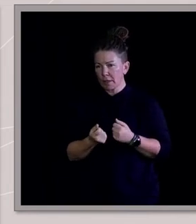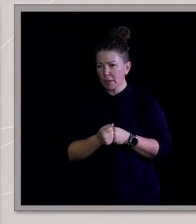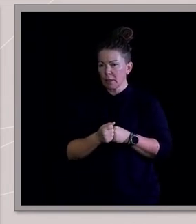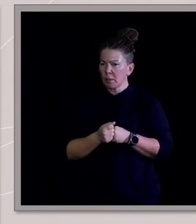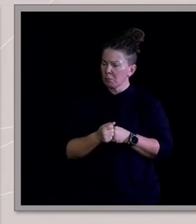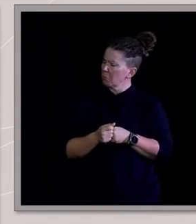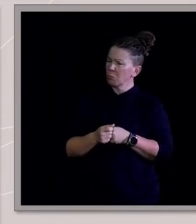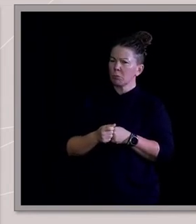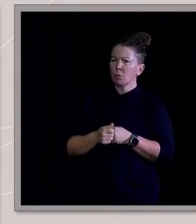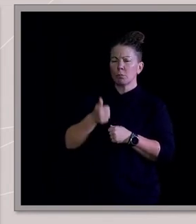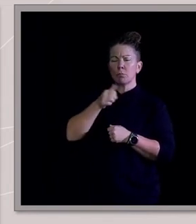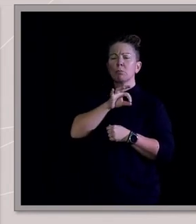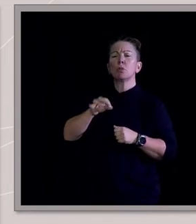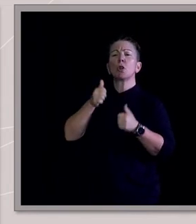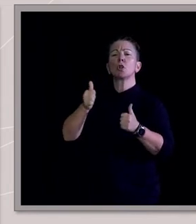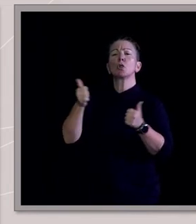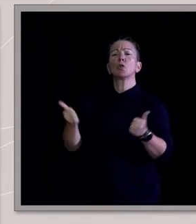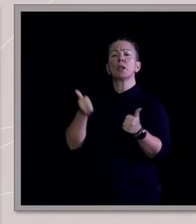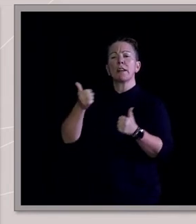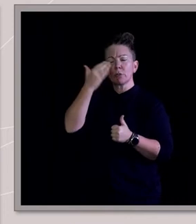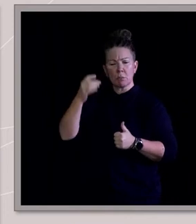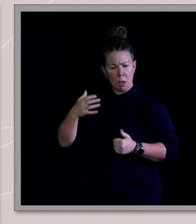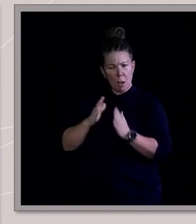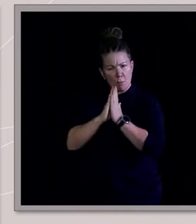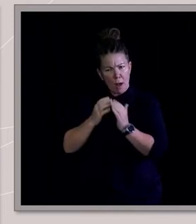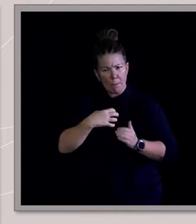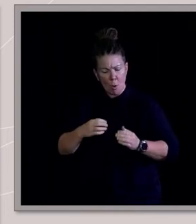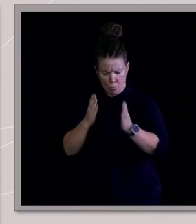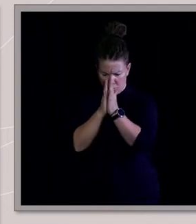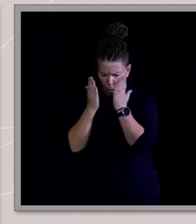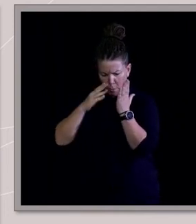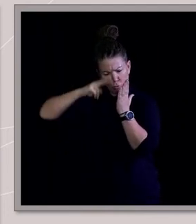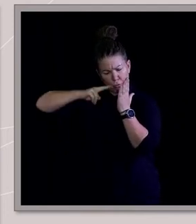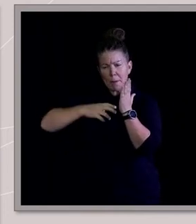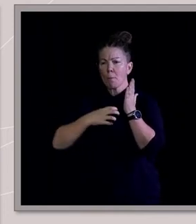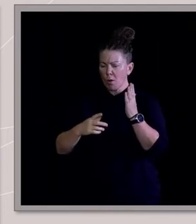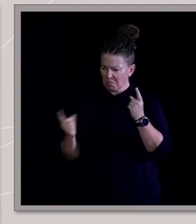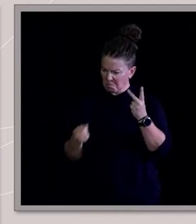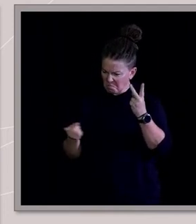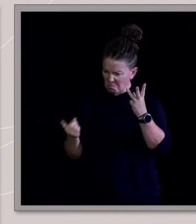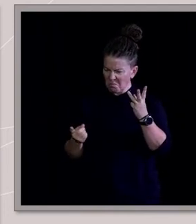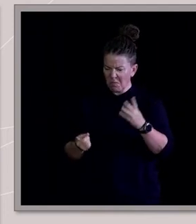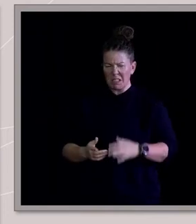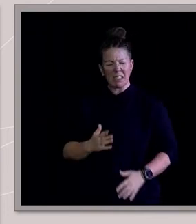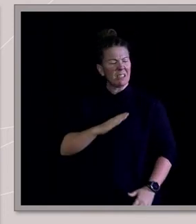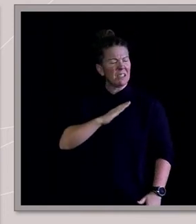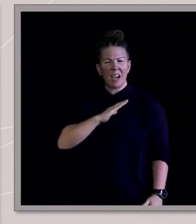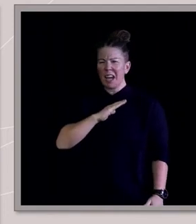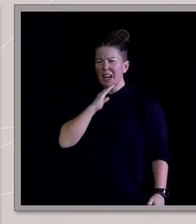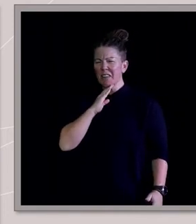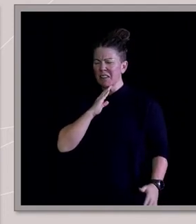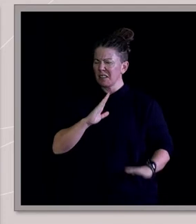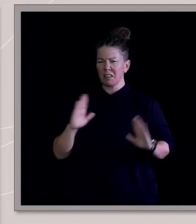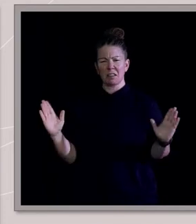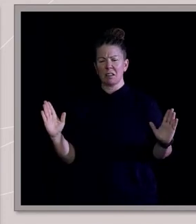enough Christian. You need to try harder. You need to pray more. You need to read the Bible. And I just had enough. And I just came out with it. I said,